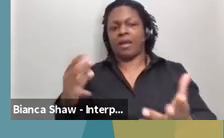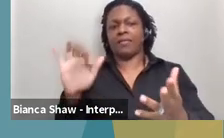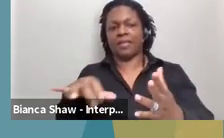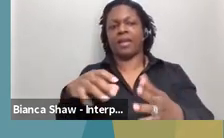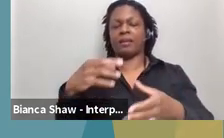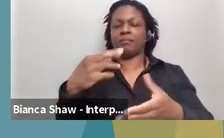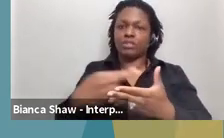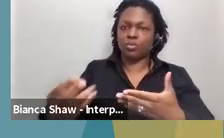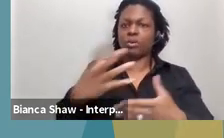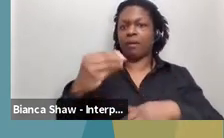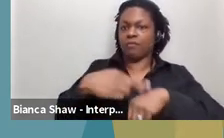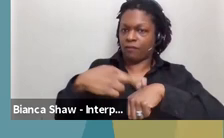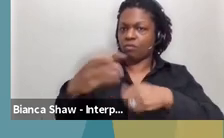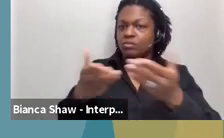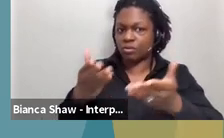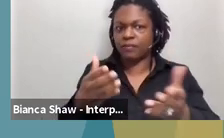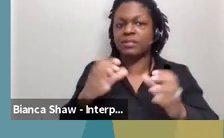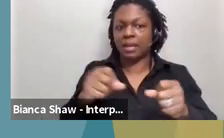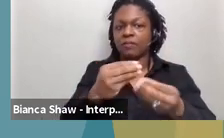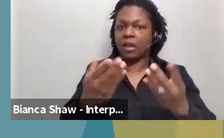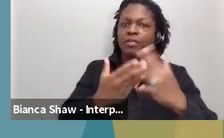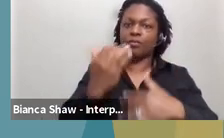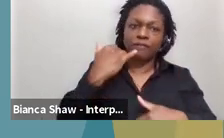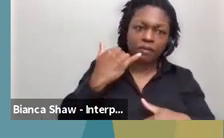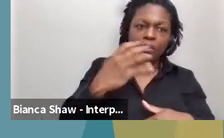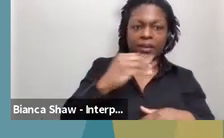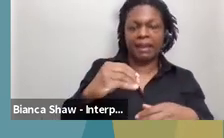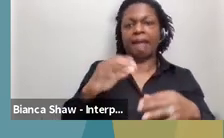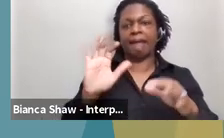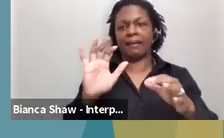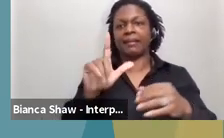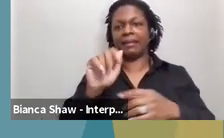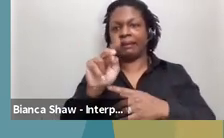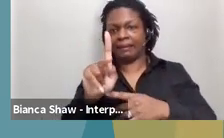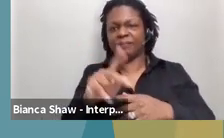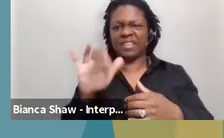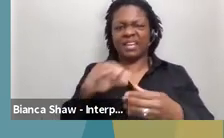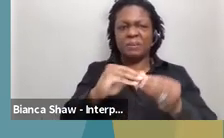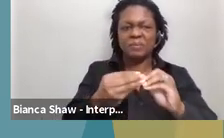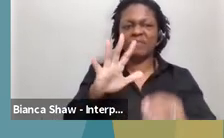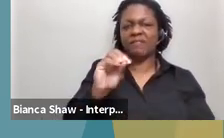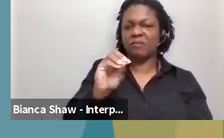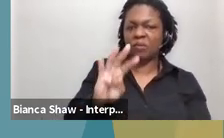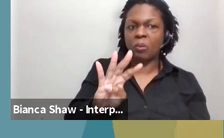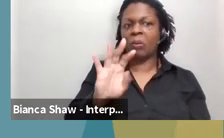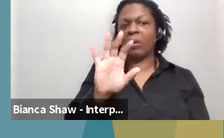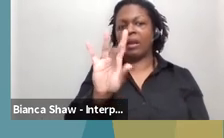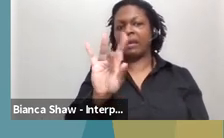now by telephone. And there is a, uh, well, I'll go ahead and read it to you. The number is 504-896